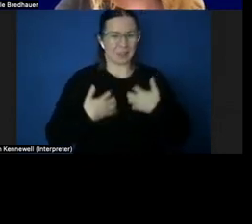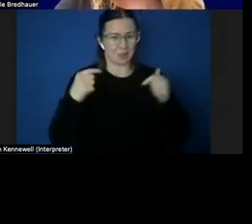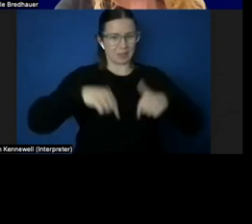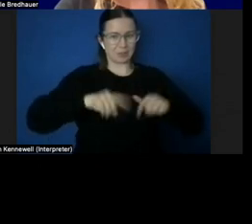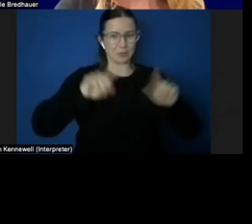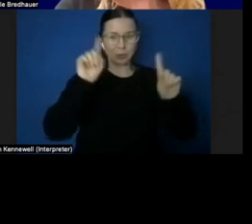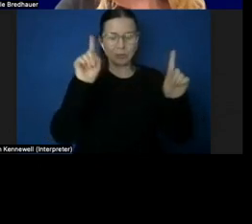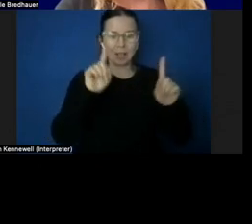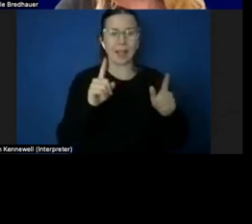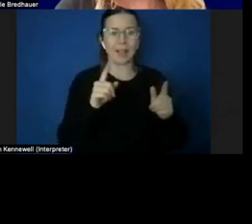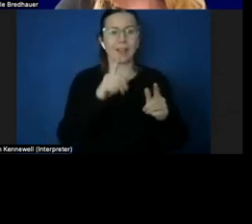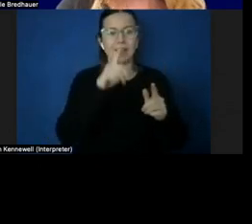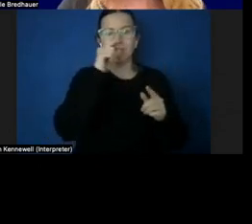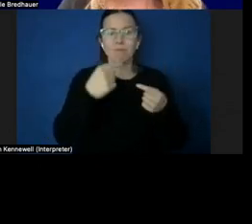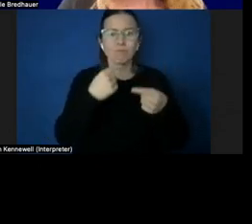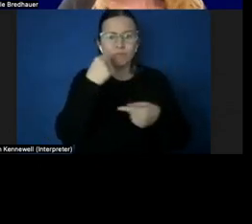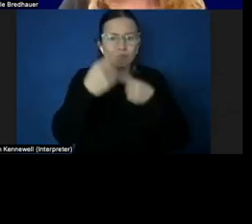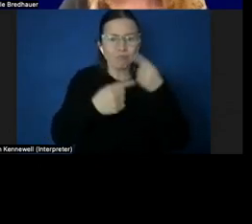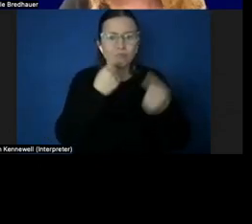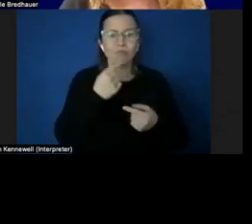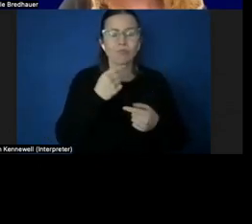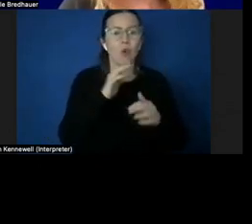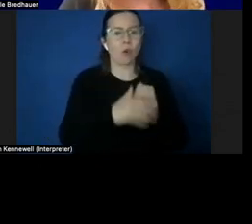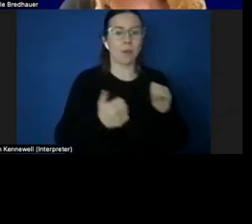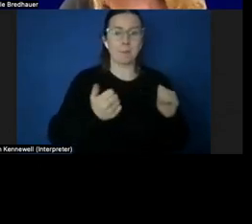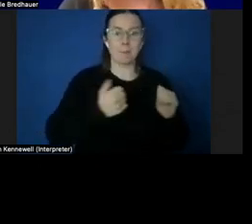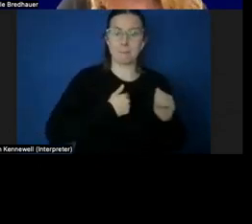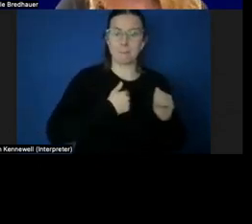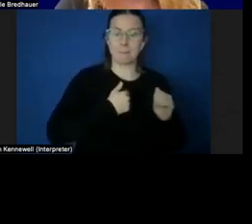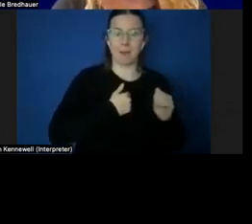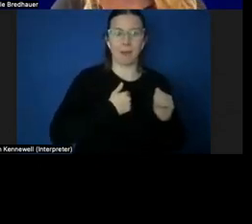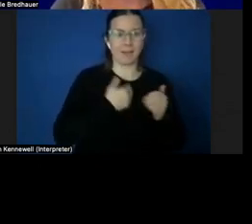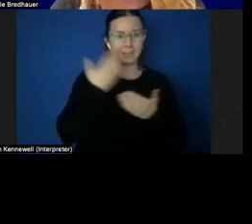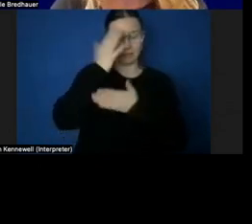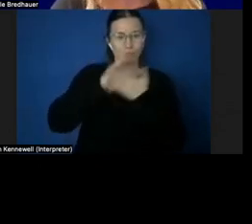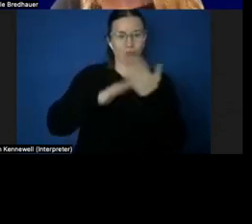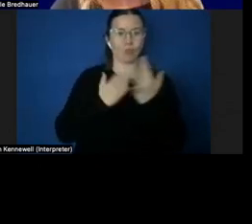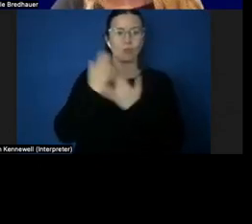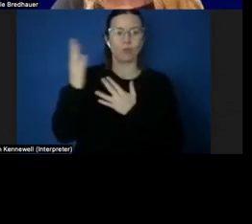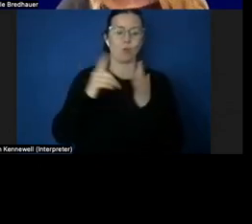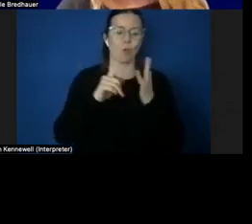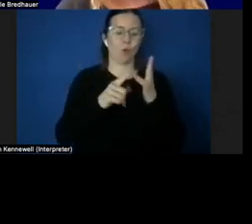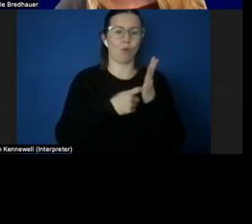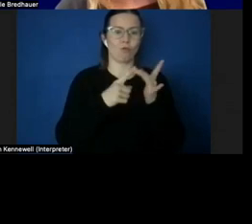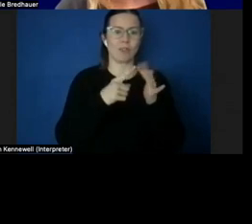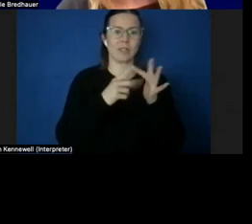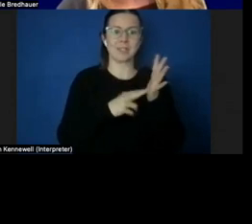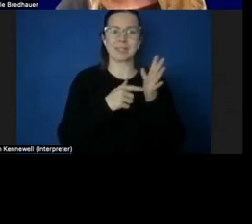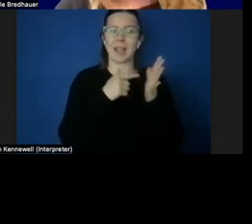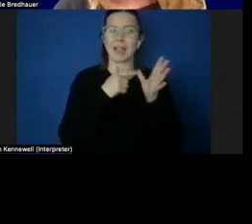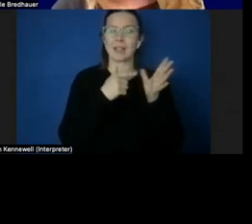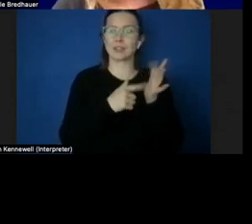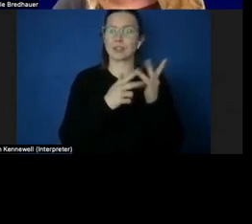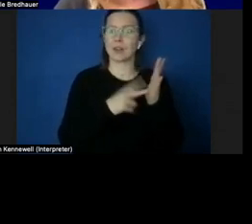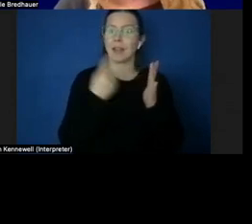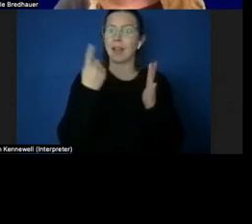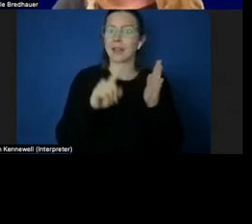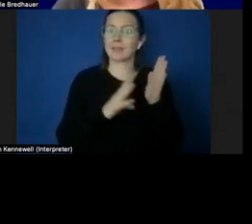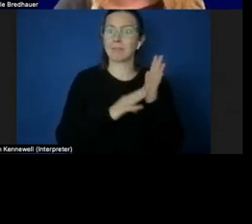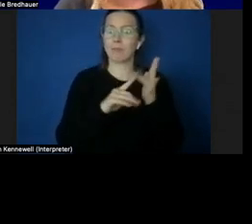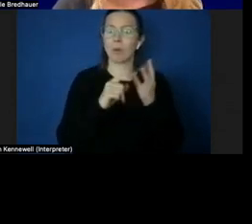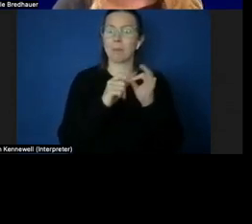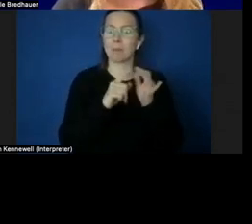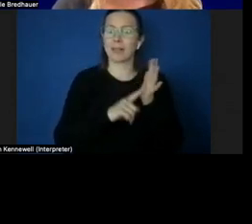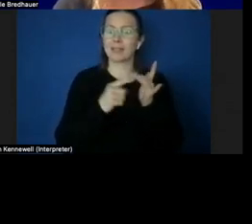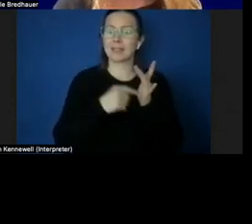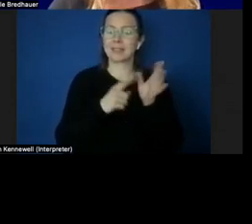share some of my learning in orientation and mobility. First of all, I've got some important